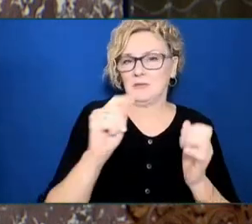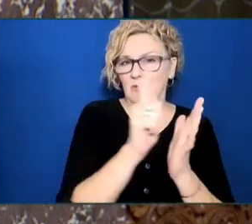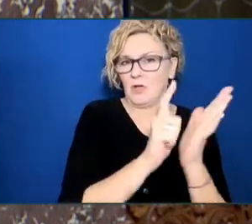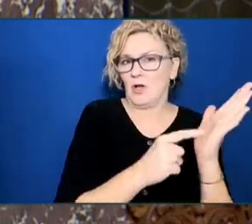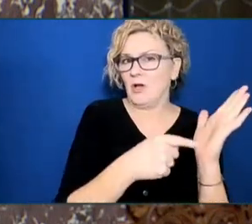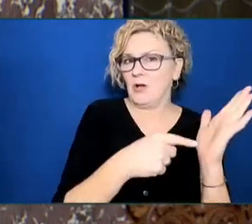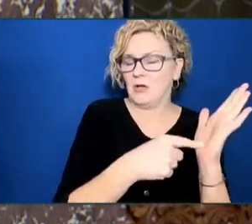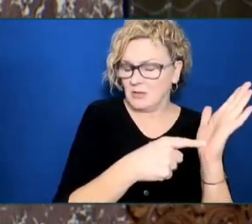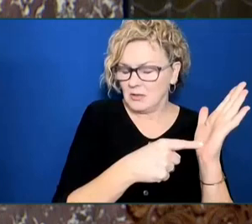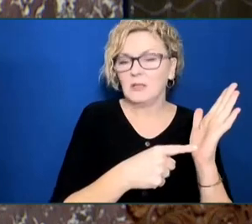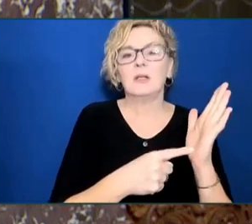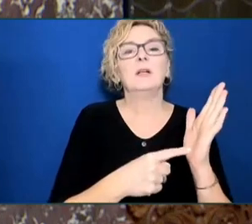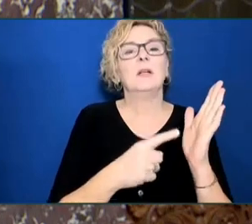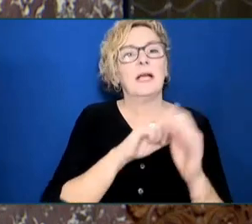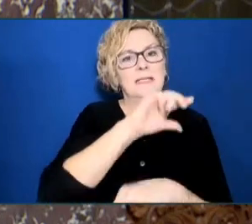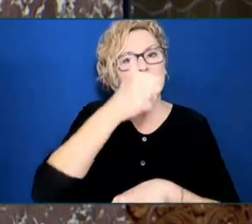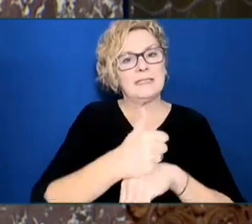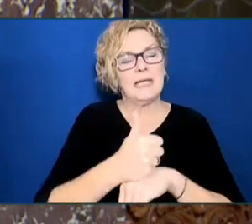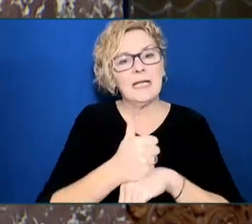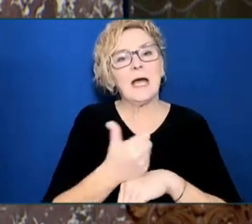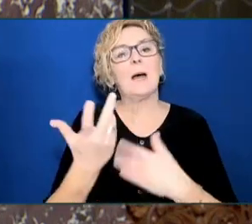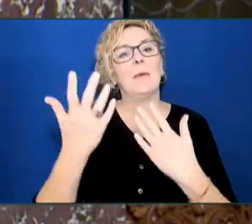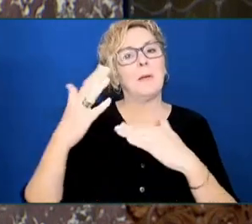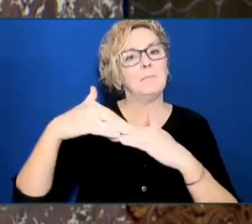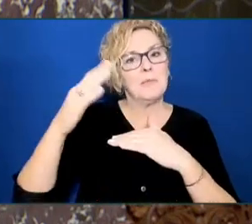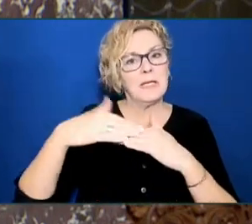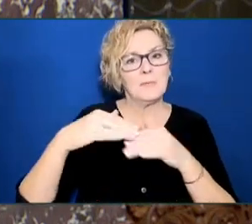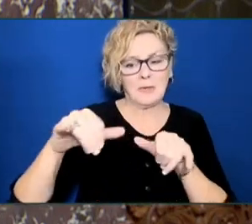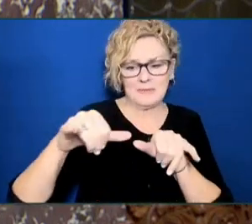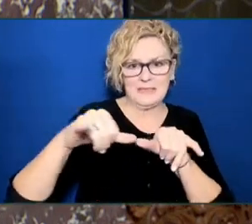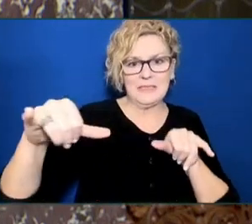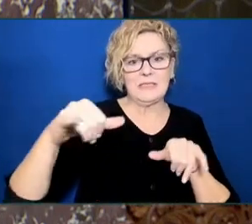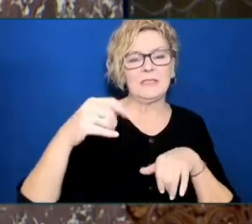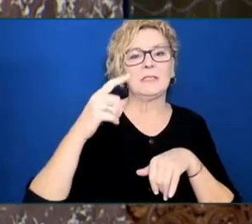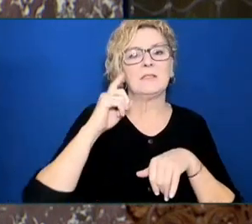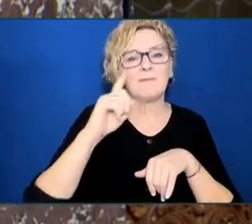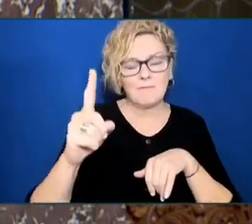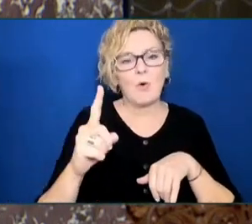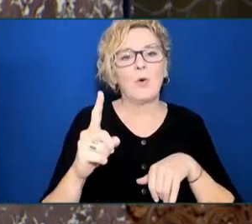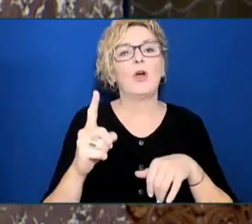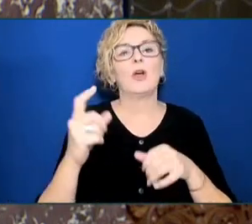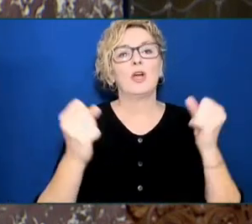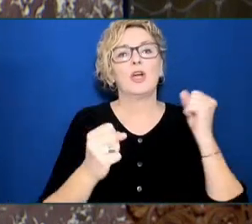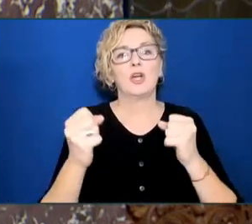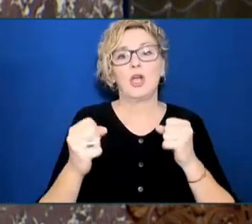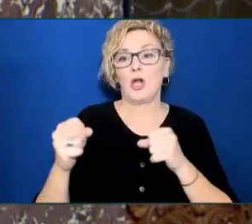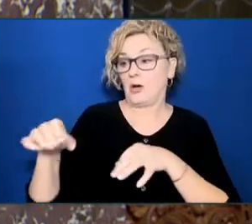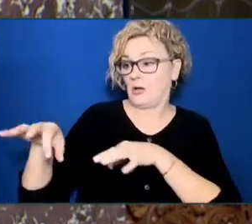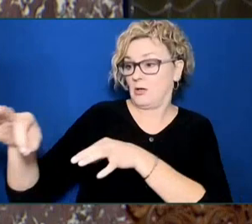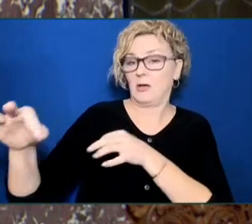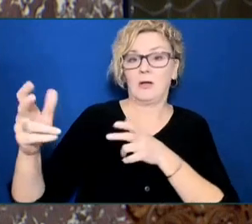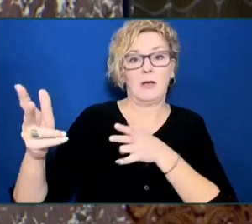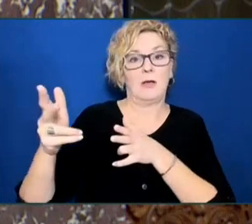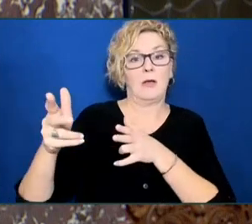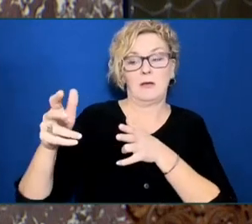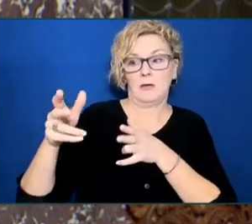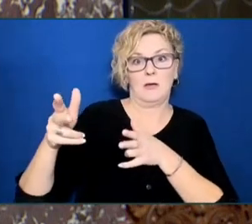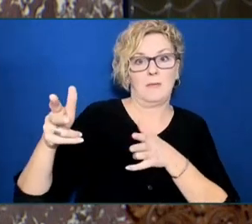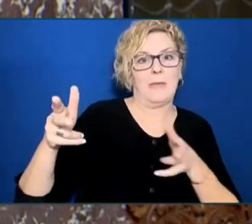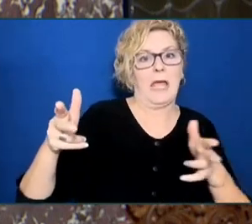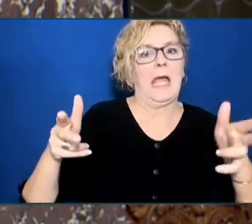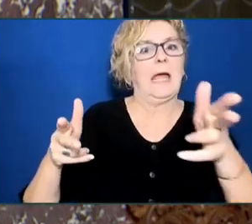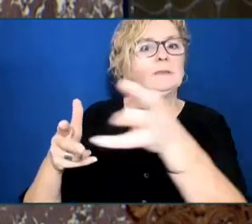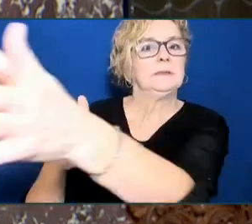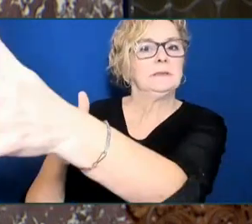safe passing distance to protect cyclists. With the increasing use of bicycles, makes sense to join Ontario, Nova Scotia,